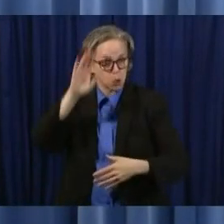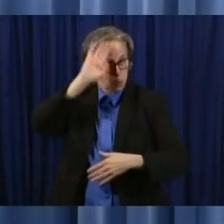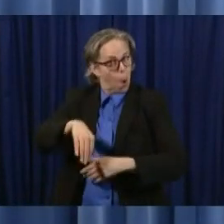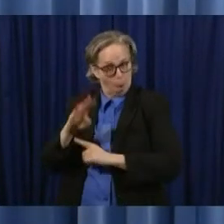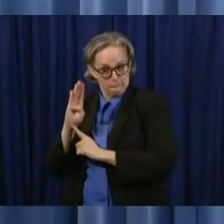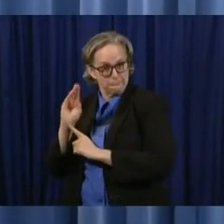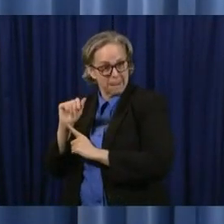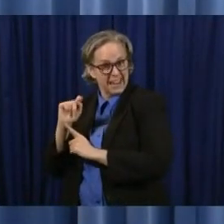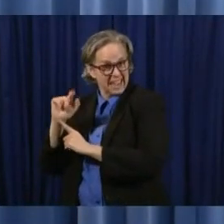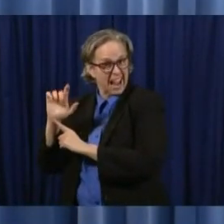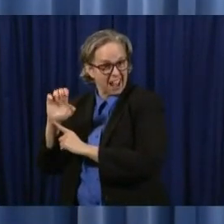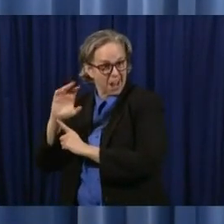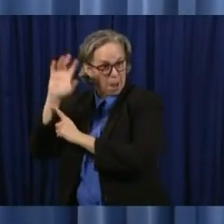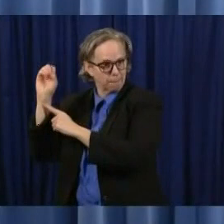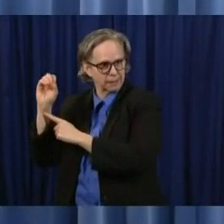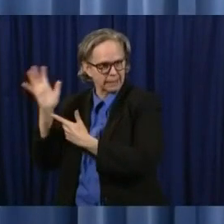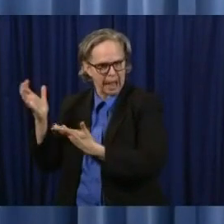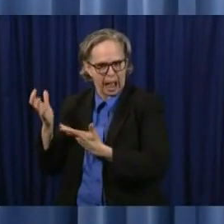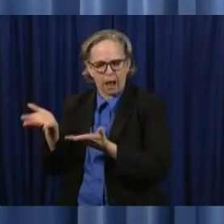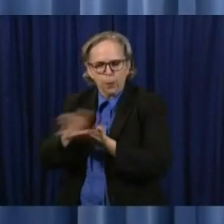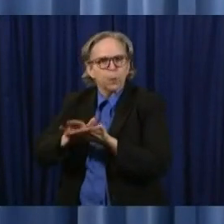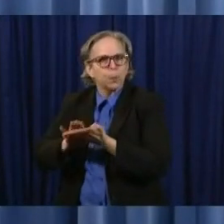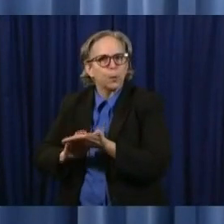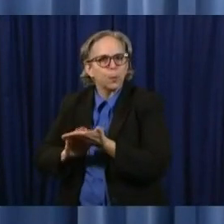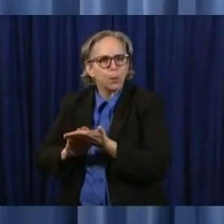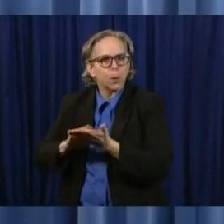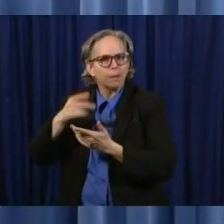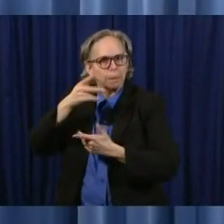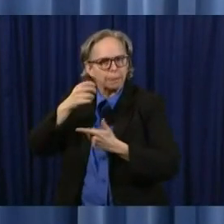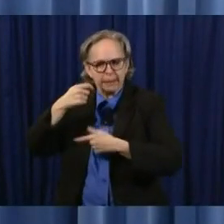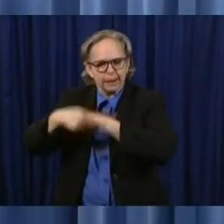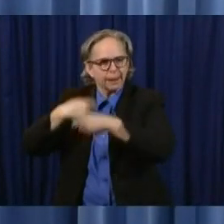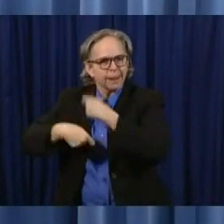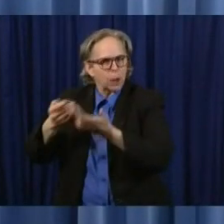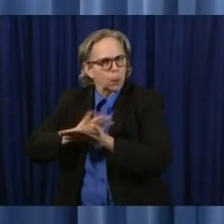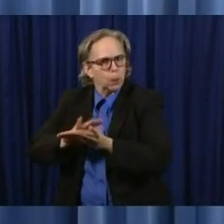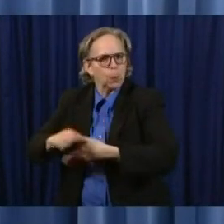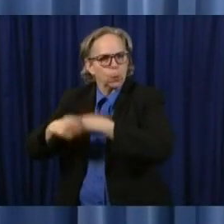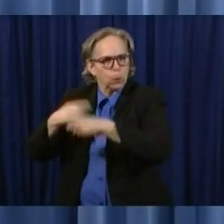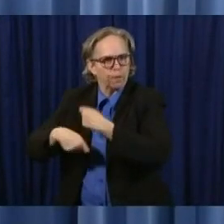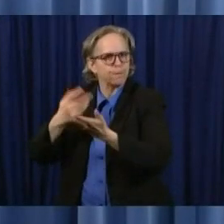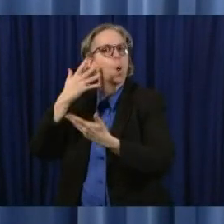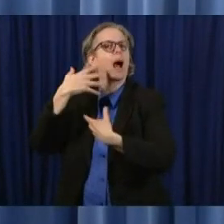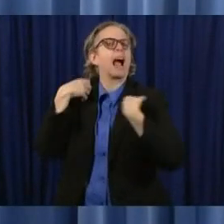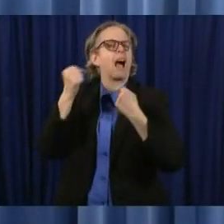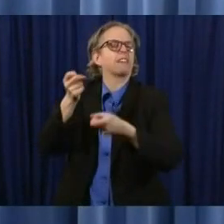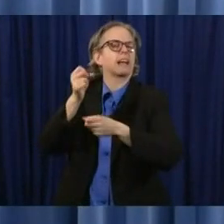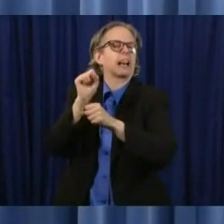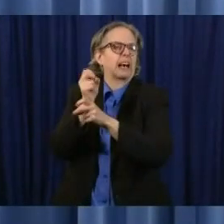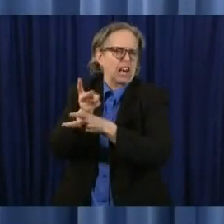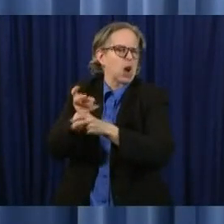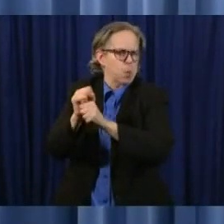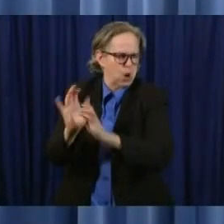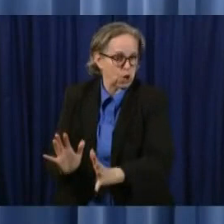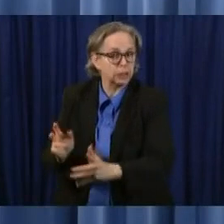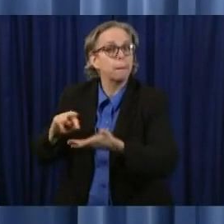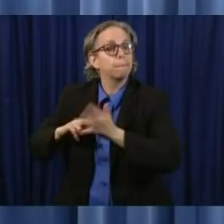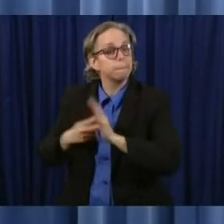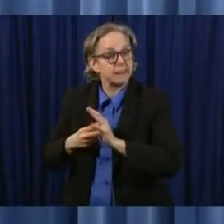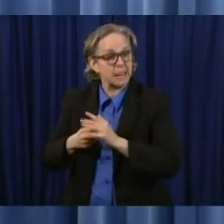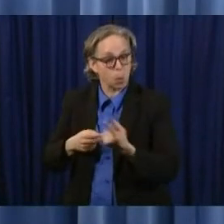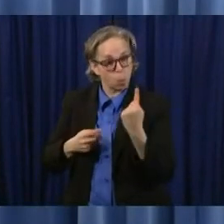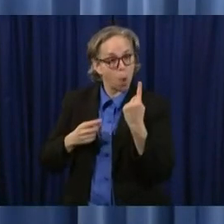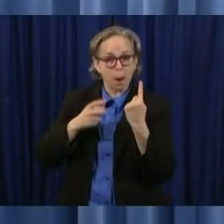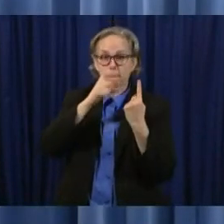sterilizing masks for our health care workers what this means is a mask then can be used up to 20